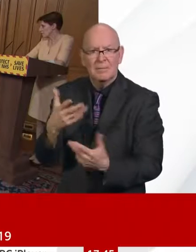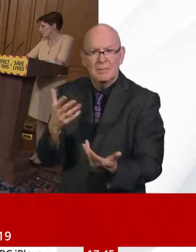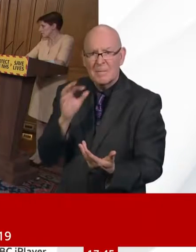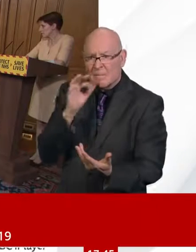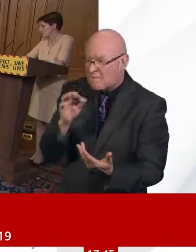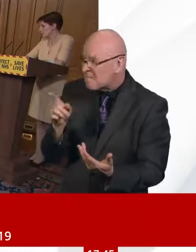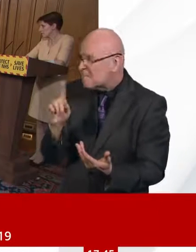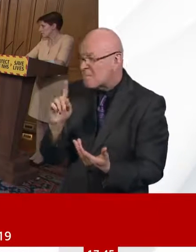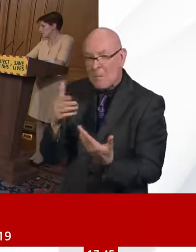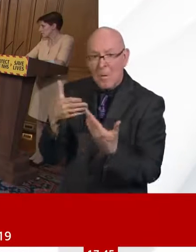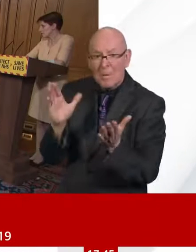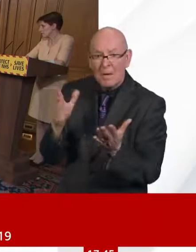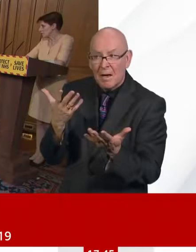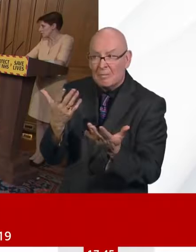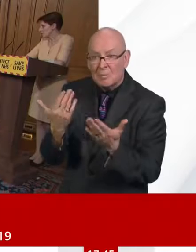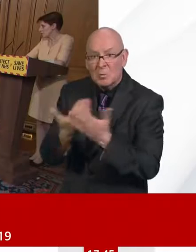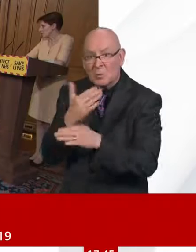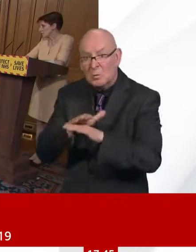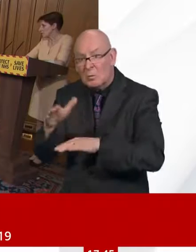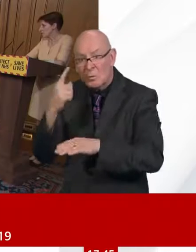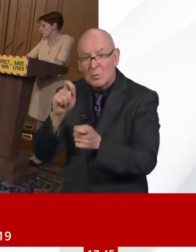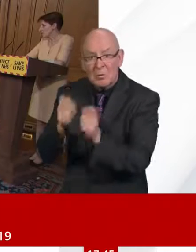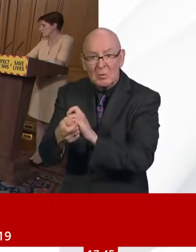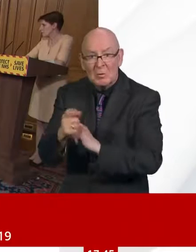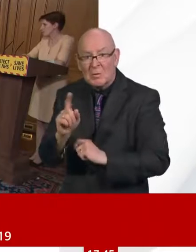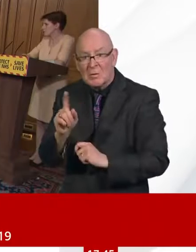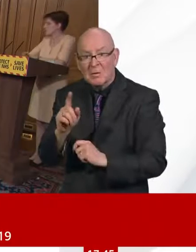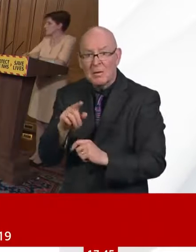home. Why aren't they being taken into hospital if there's room for them?